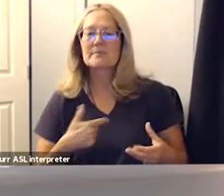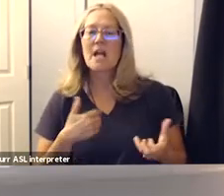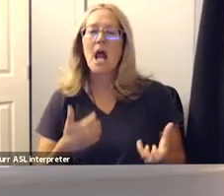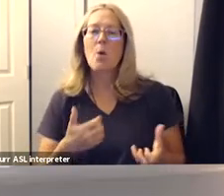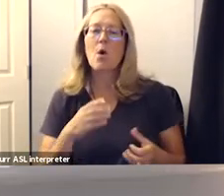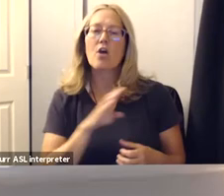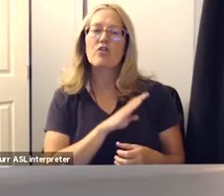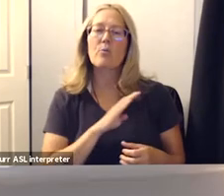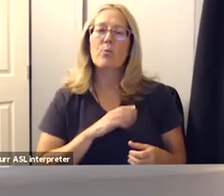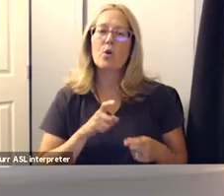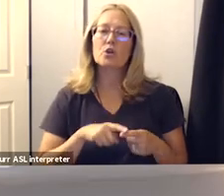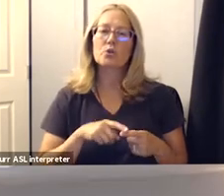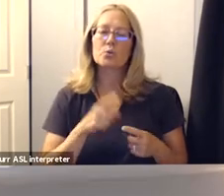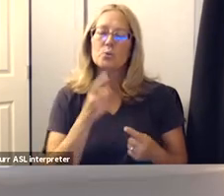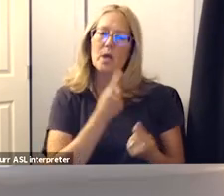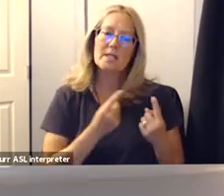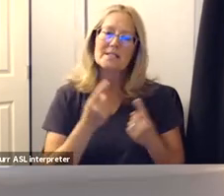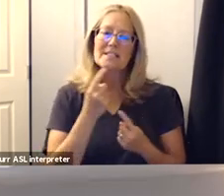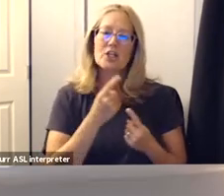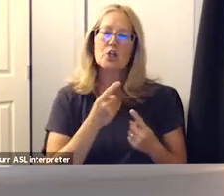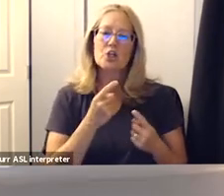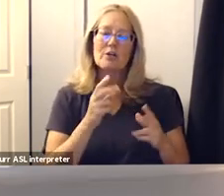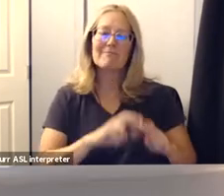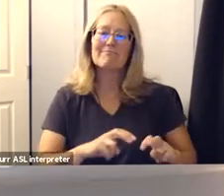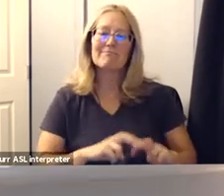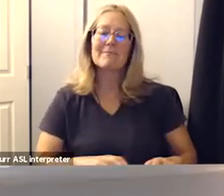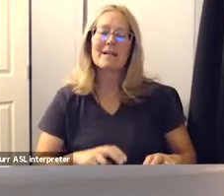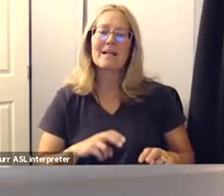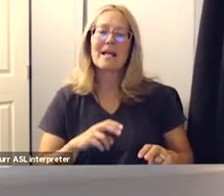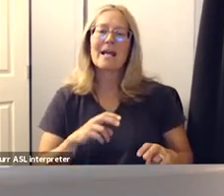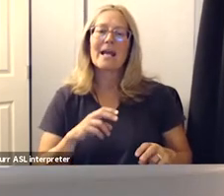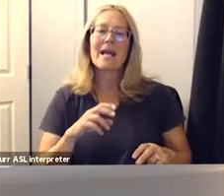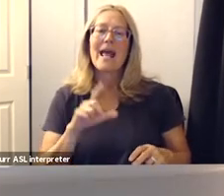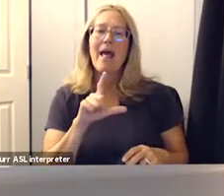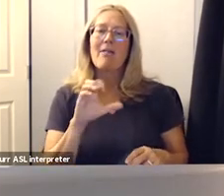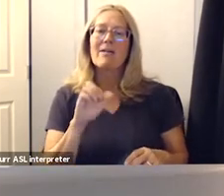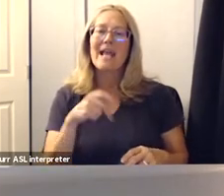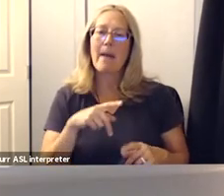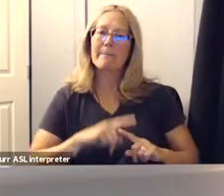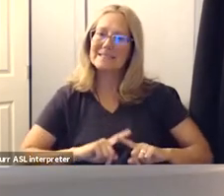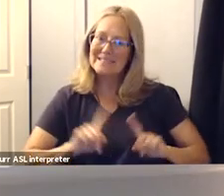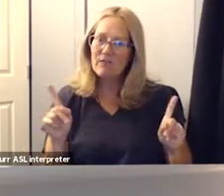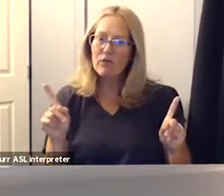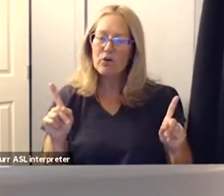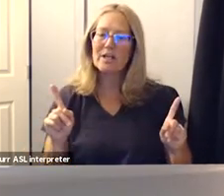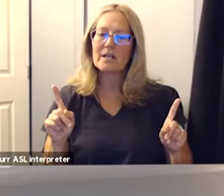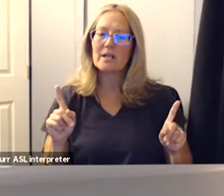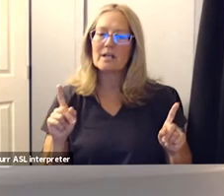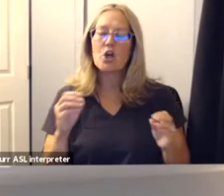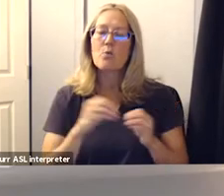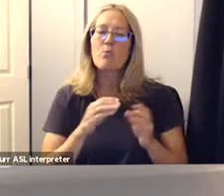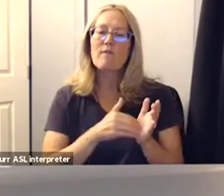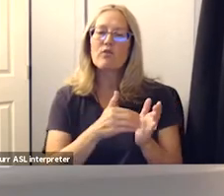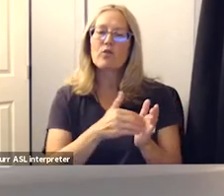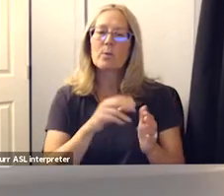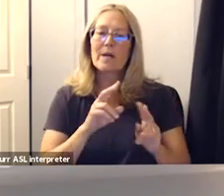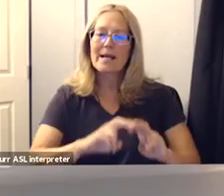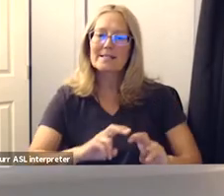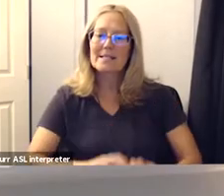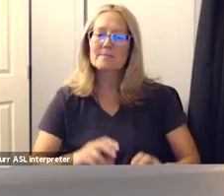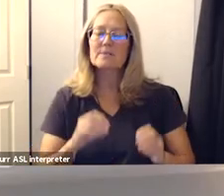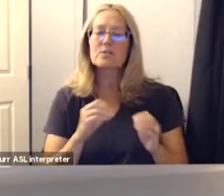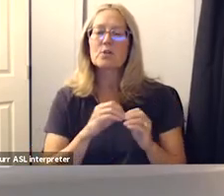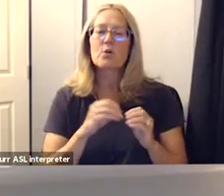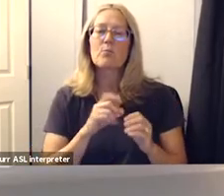board to consider looking managing lcap differently so that there's more frequent assessments and